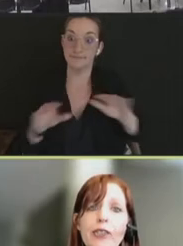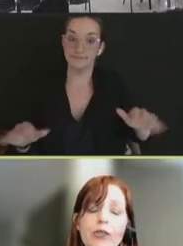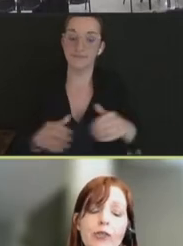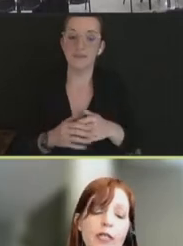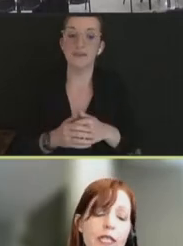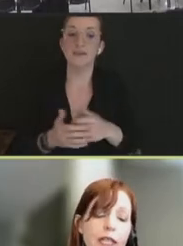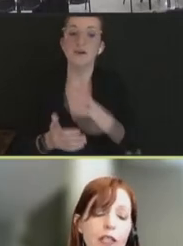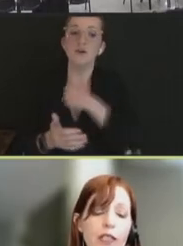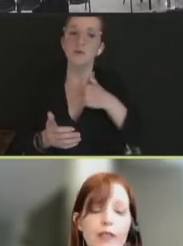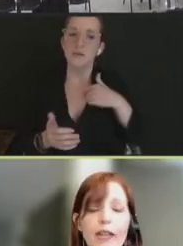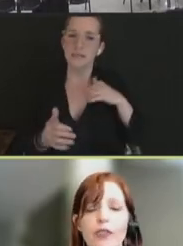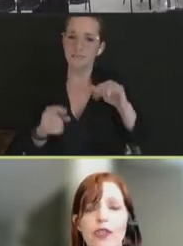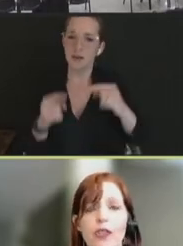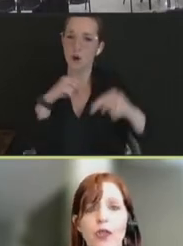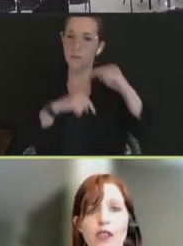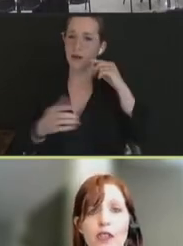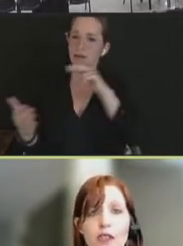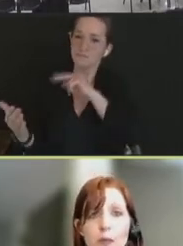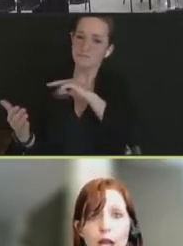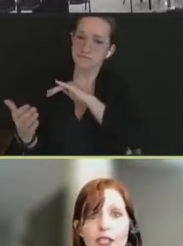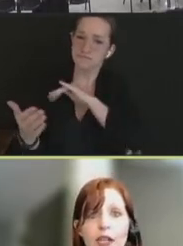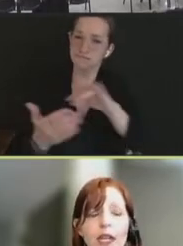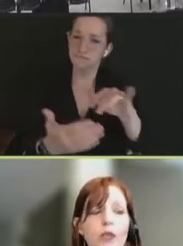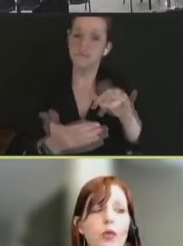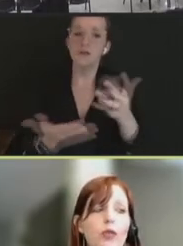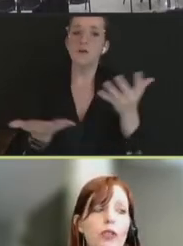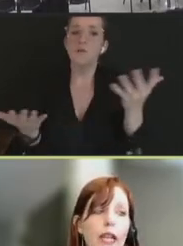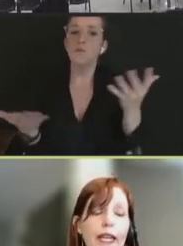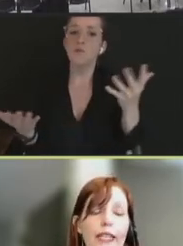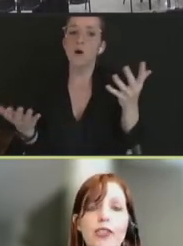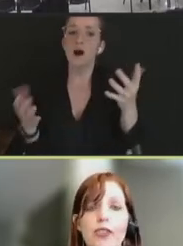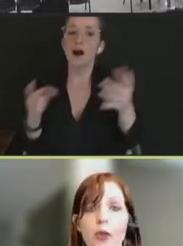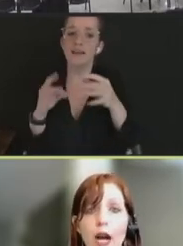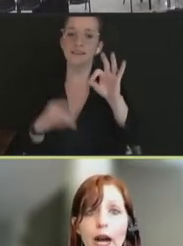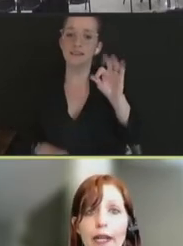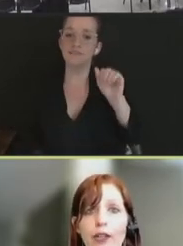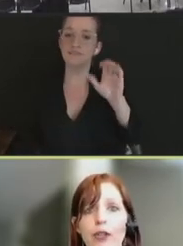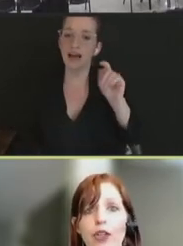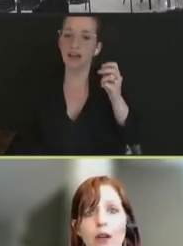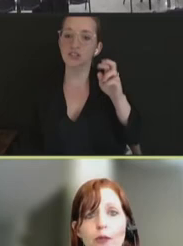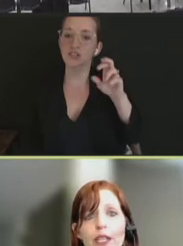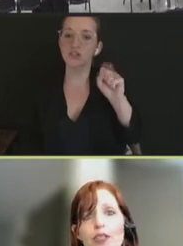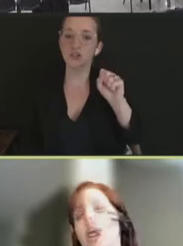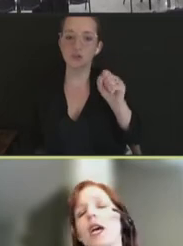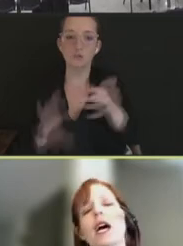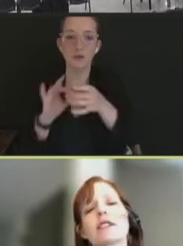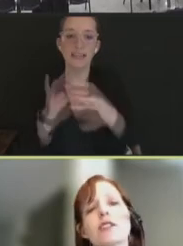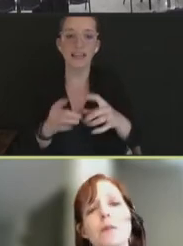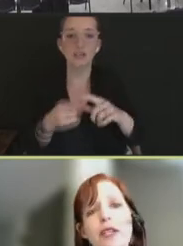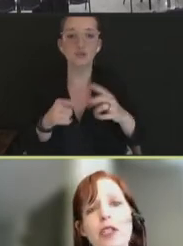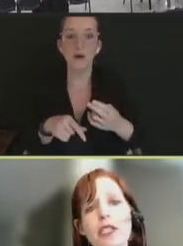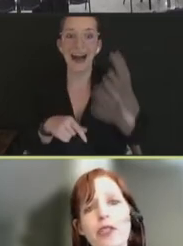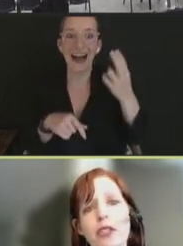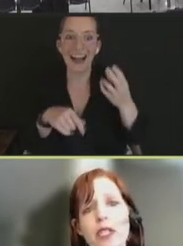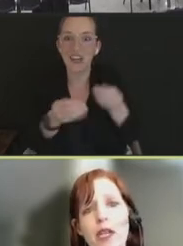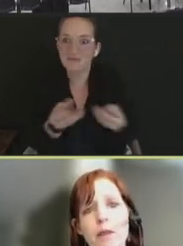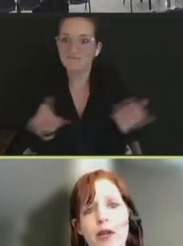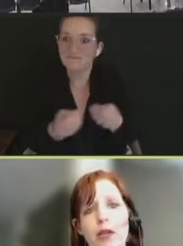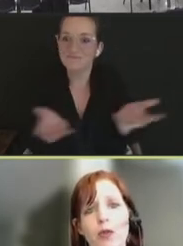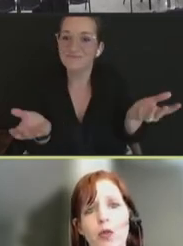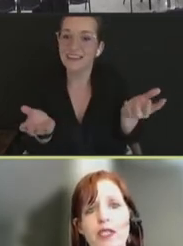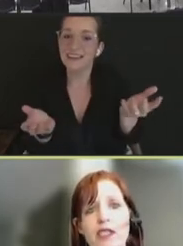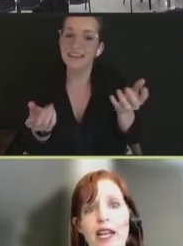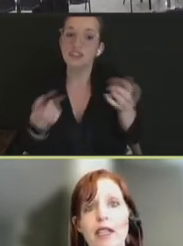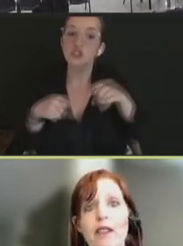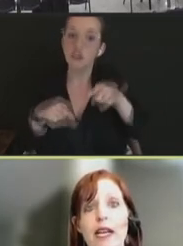factors, particularly factors across the supply chain, were related to higher coverage, especially during the time